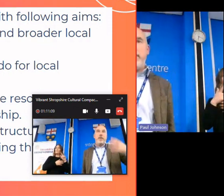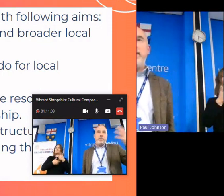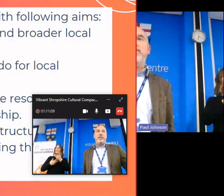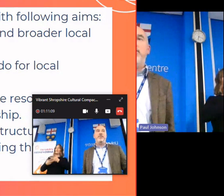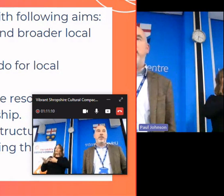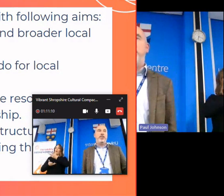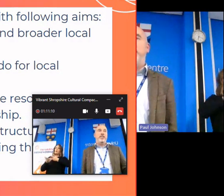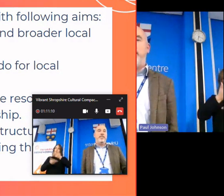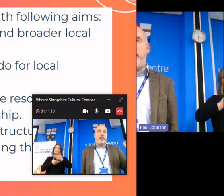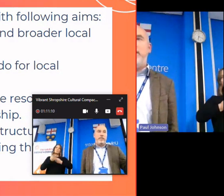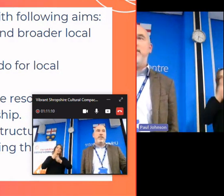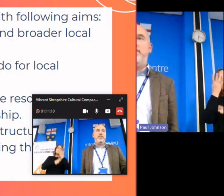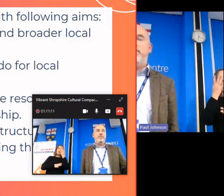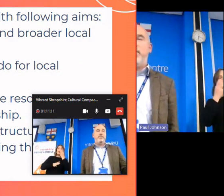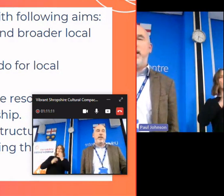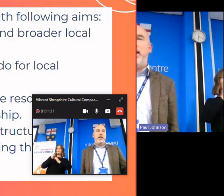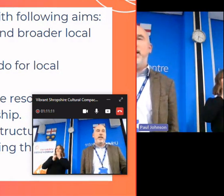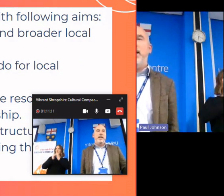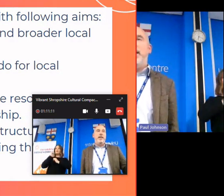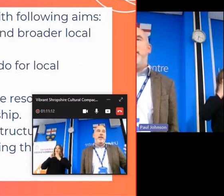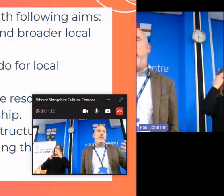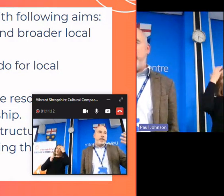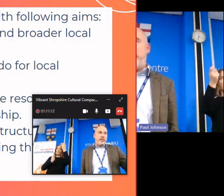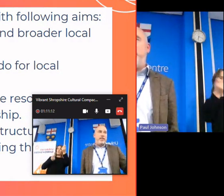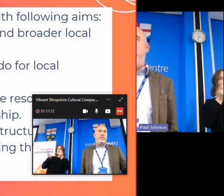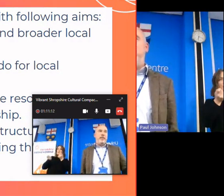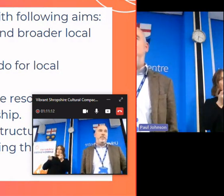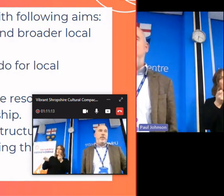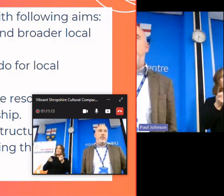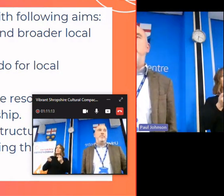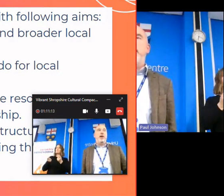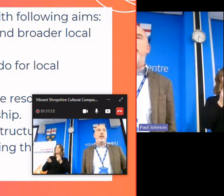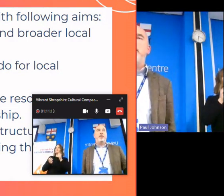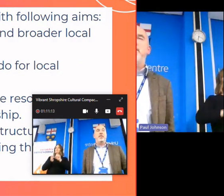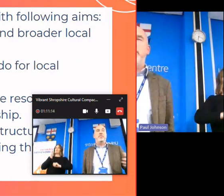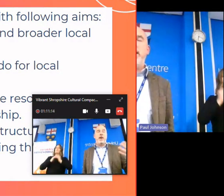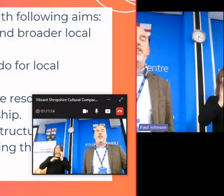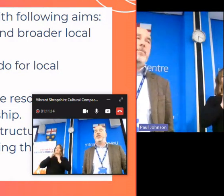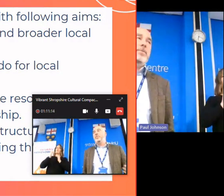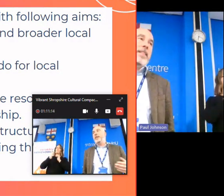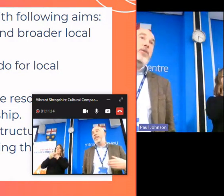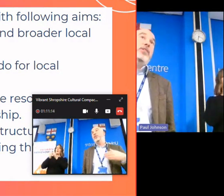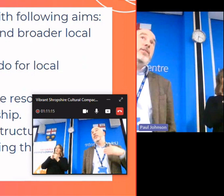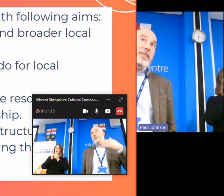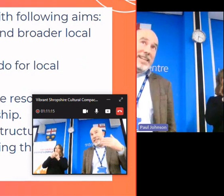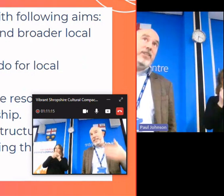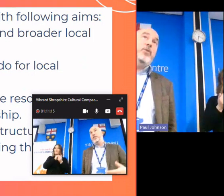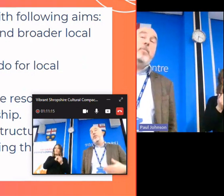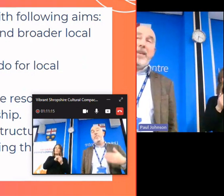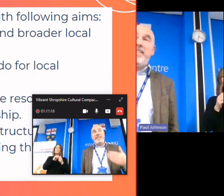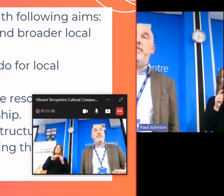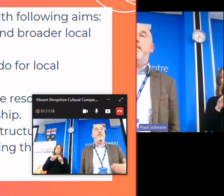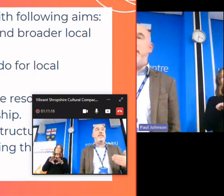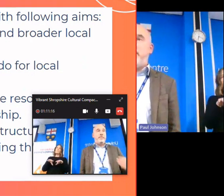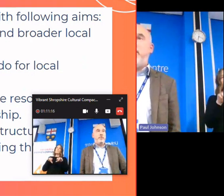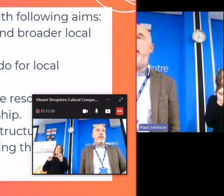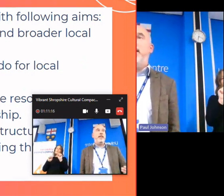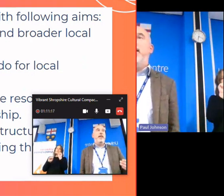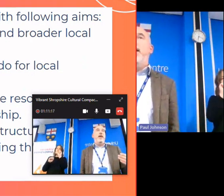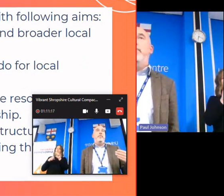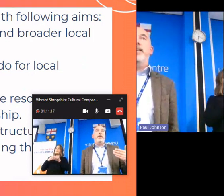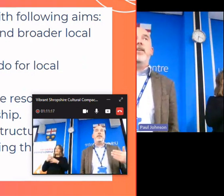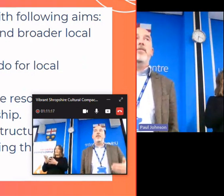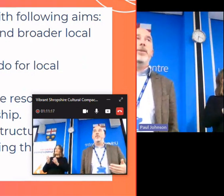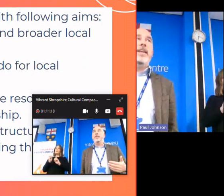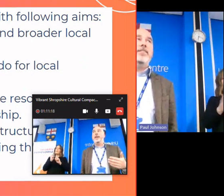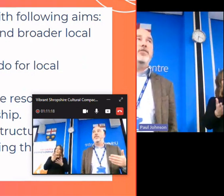they developed their structures governance uh they started to build build build some partnership partnerships and they also did do a bit of delivery